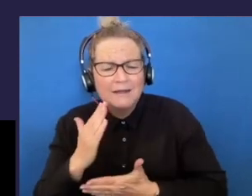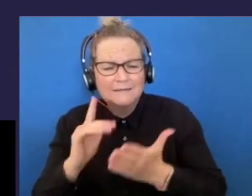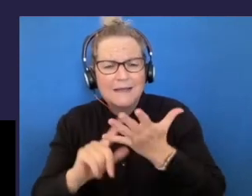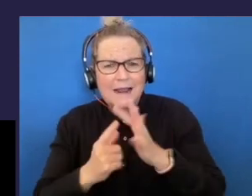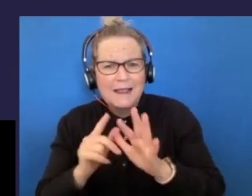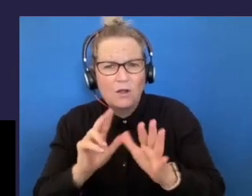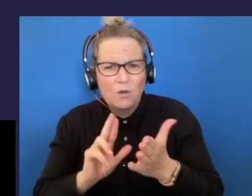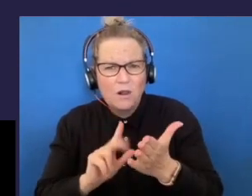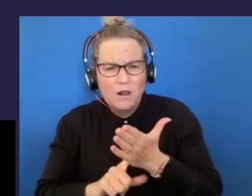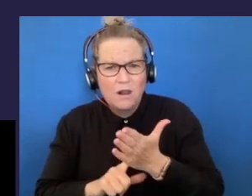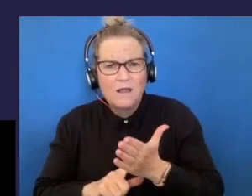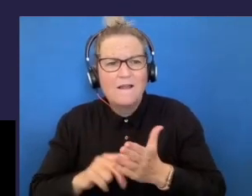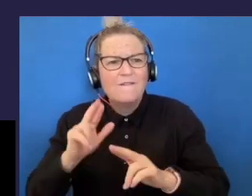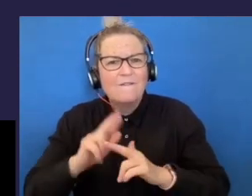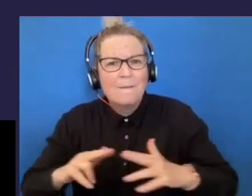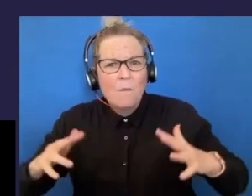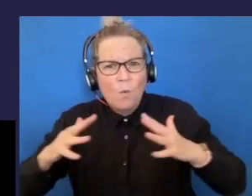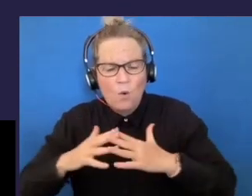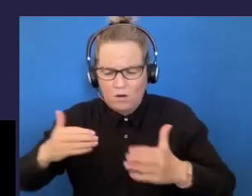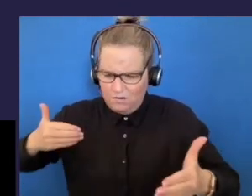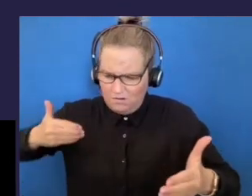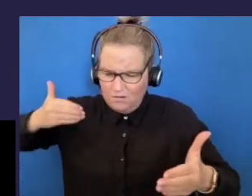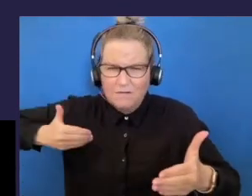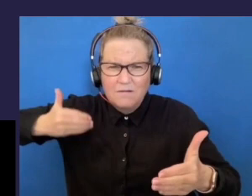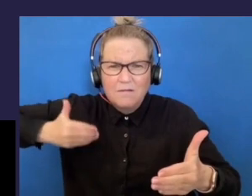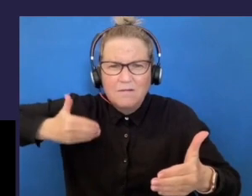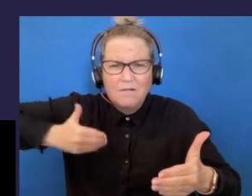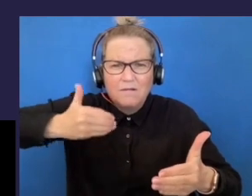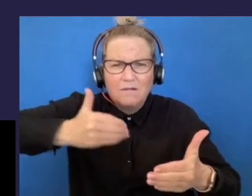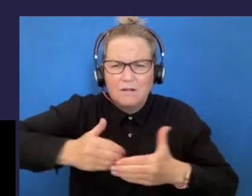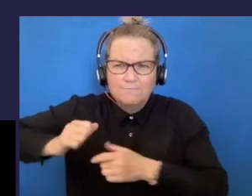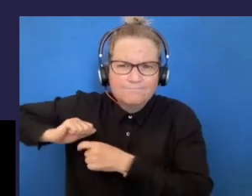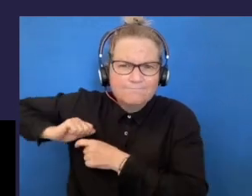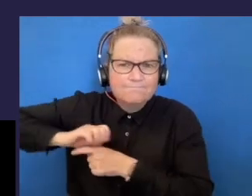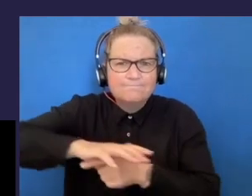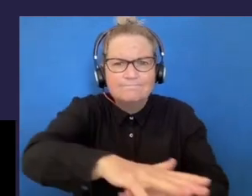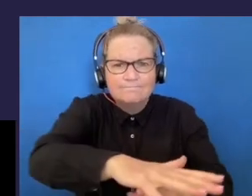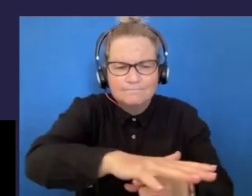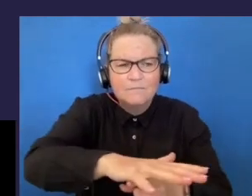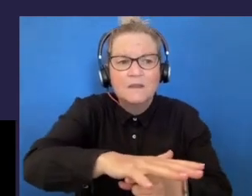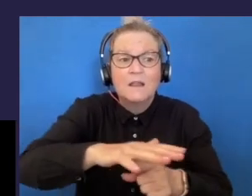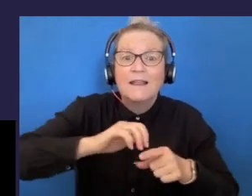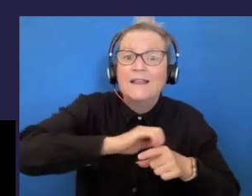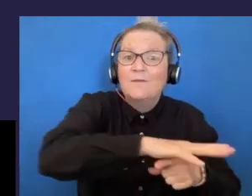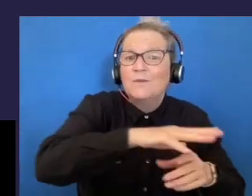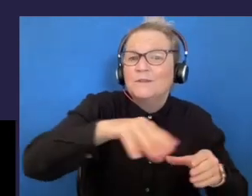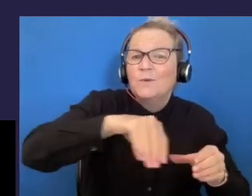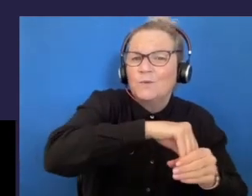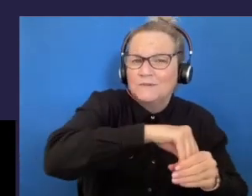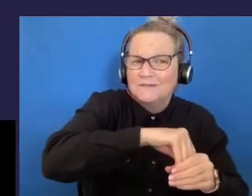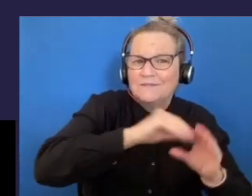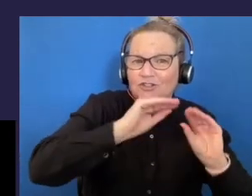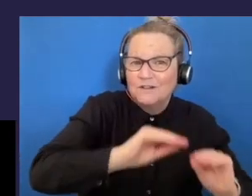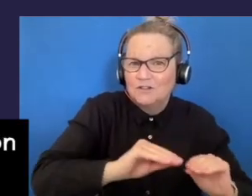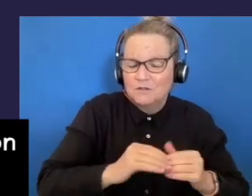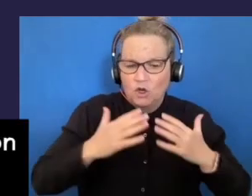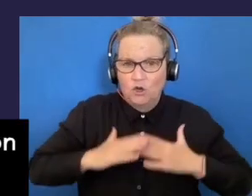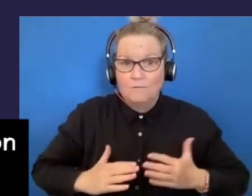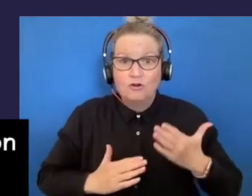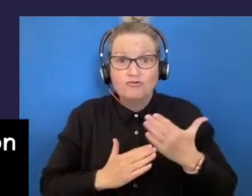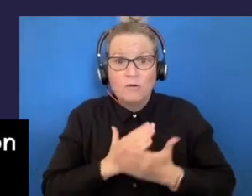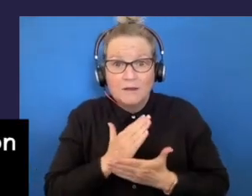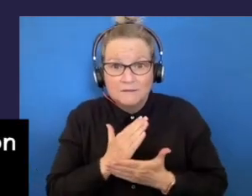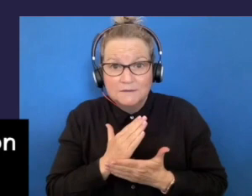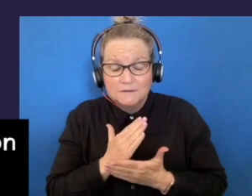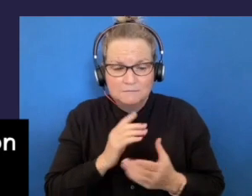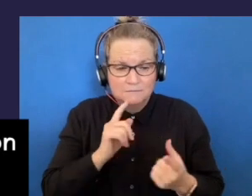for future human rights conventions that have been influential in the space of inclusive education. The human rights movement in combination